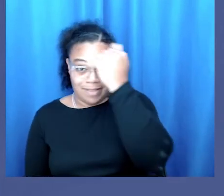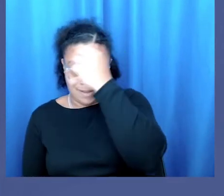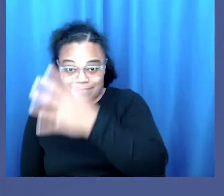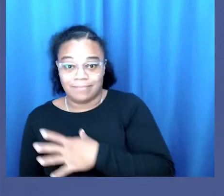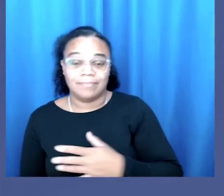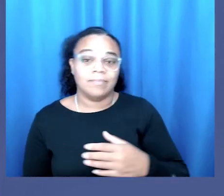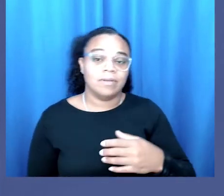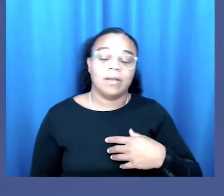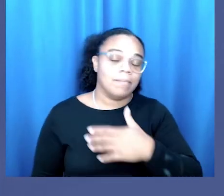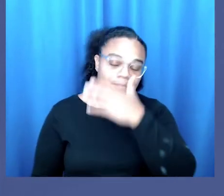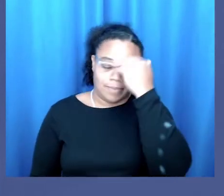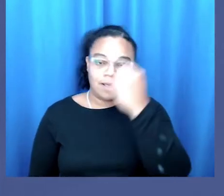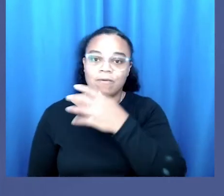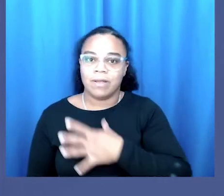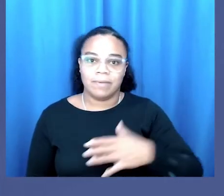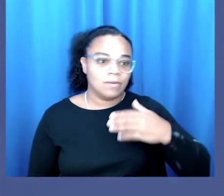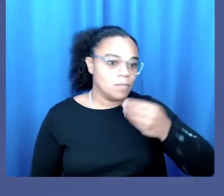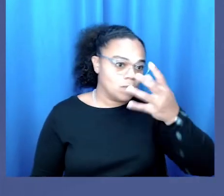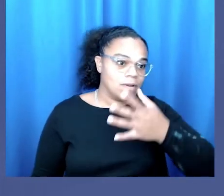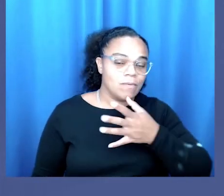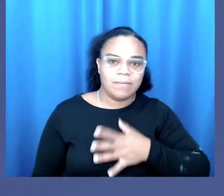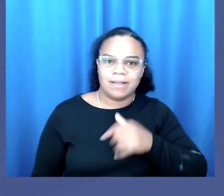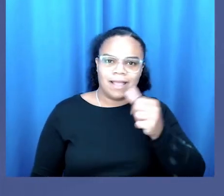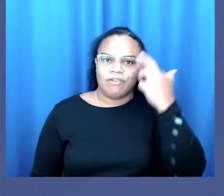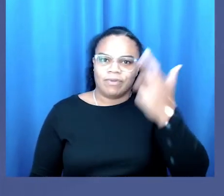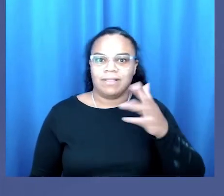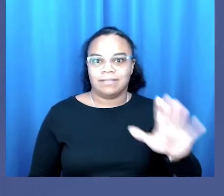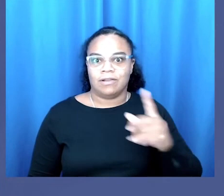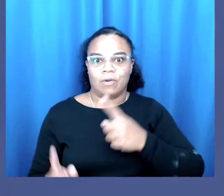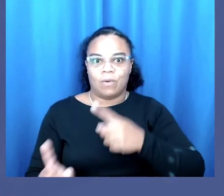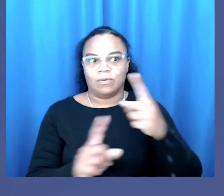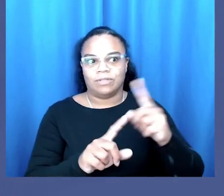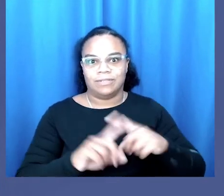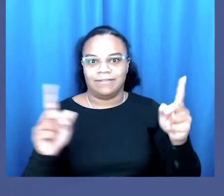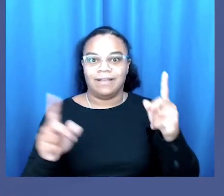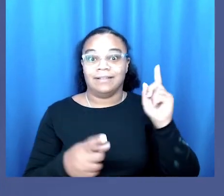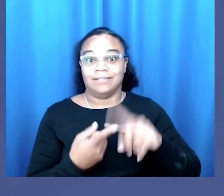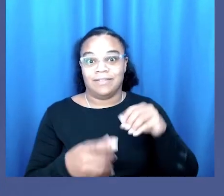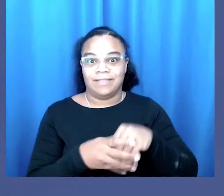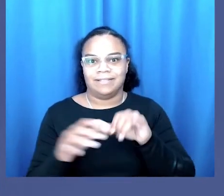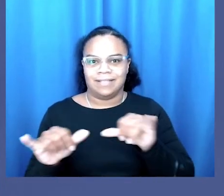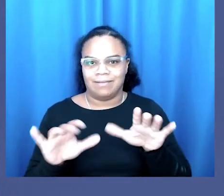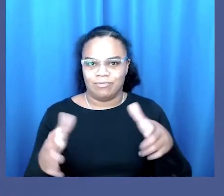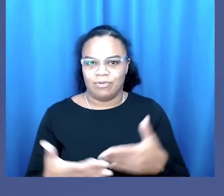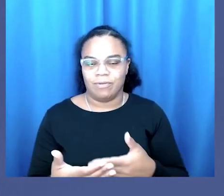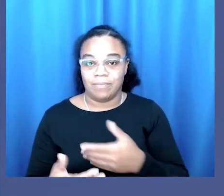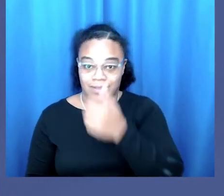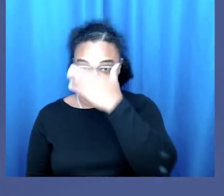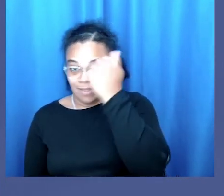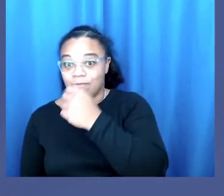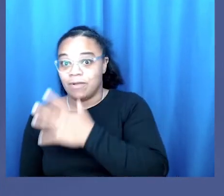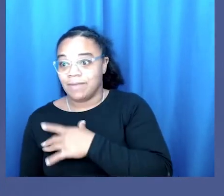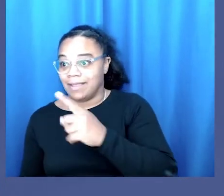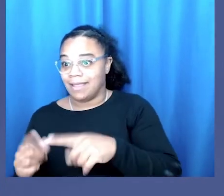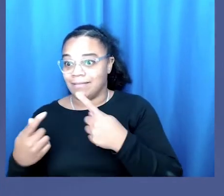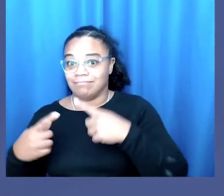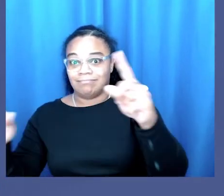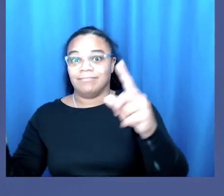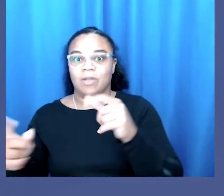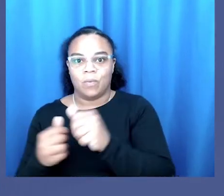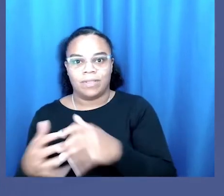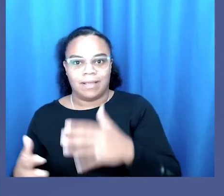typically didn't realize their goals were divergent until they were in the same room. Black women can't be women if black men cannot achieve